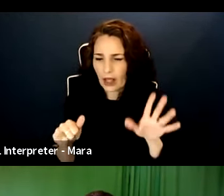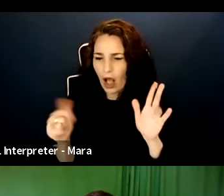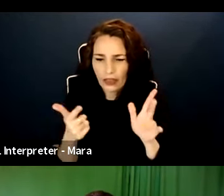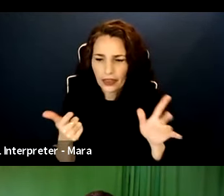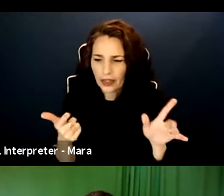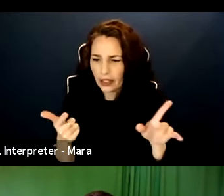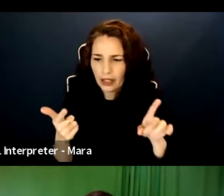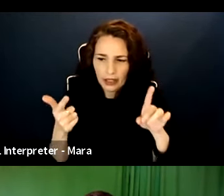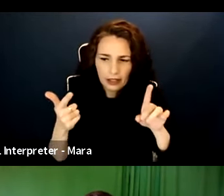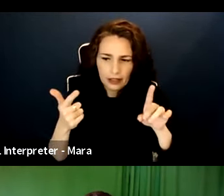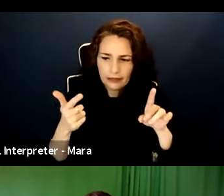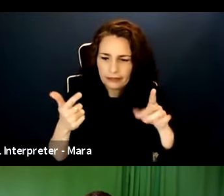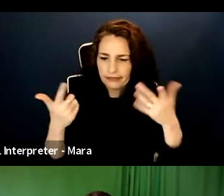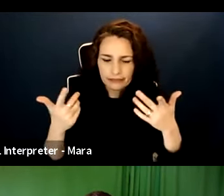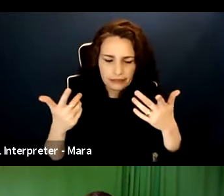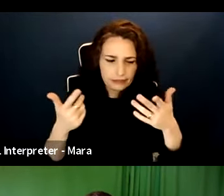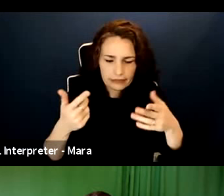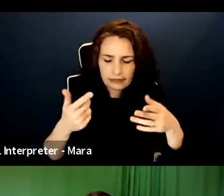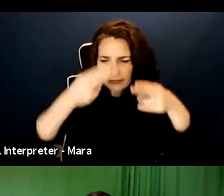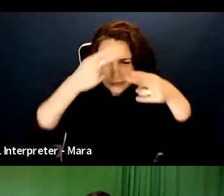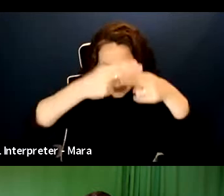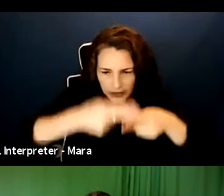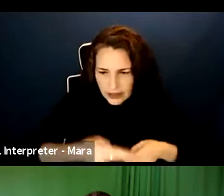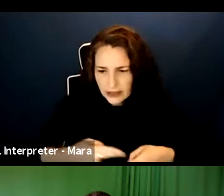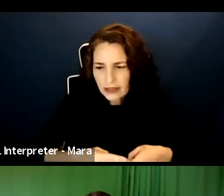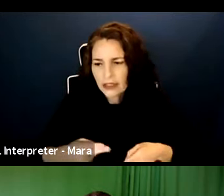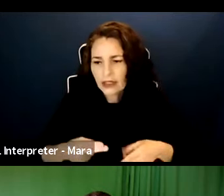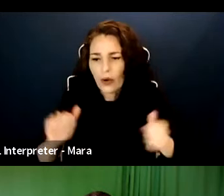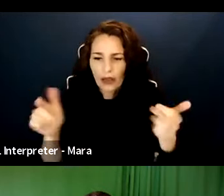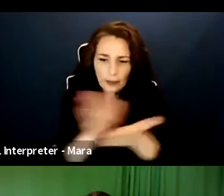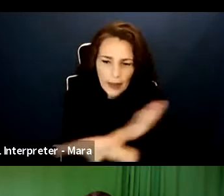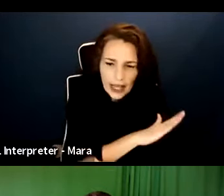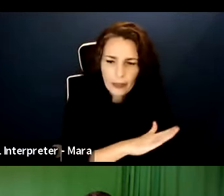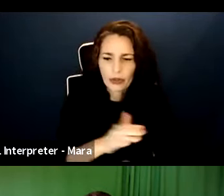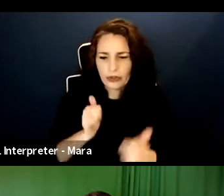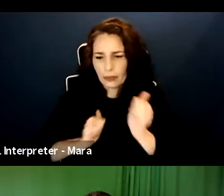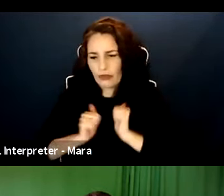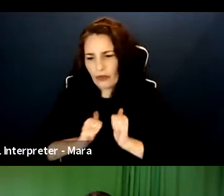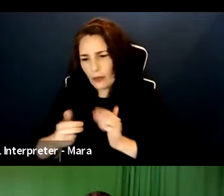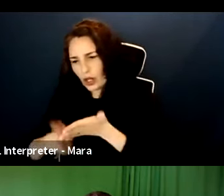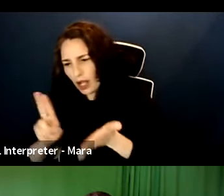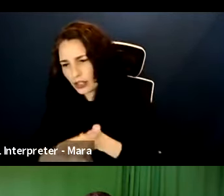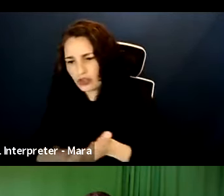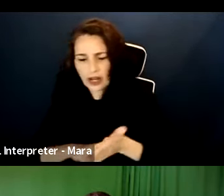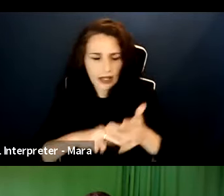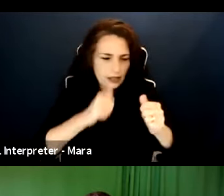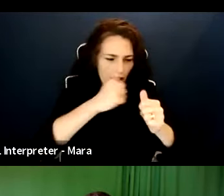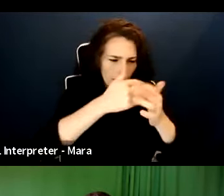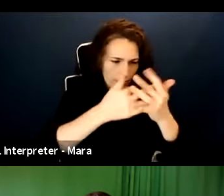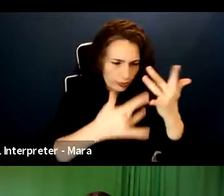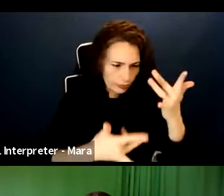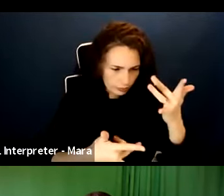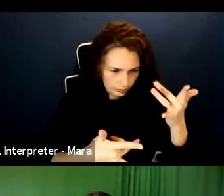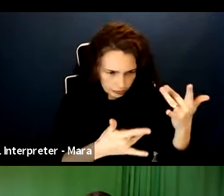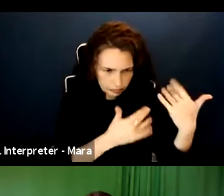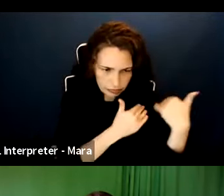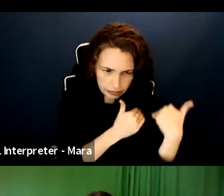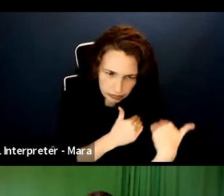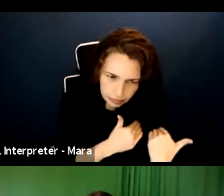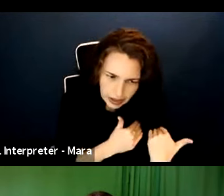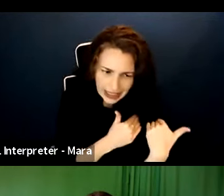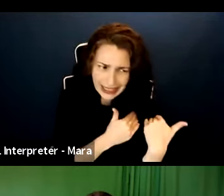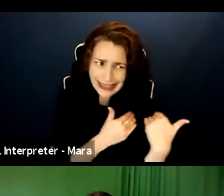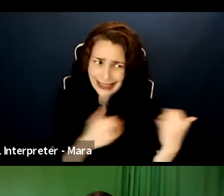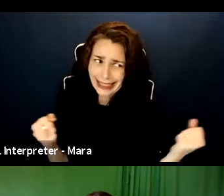to do. But sometimes it can be intimidating. This is not intimidating. This is, you know, title registration.